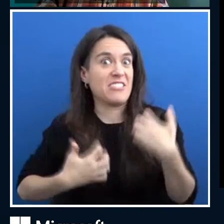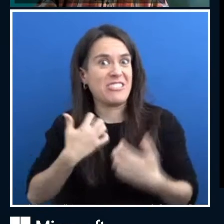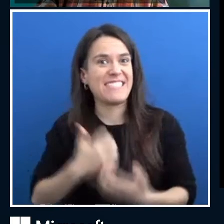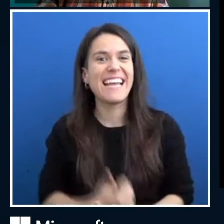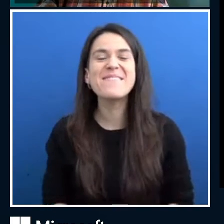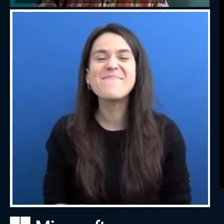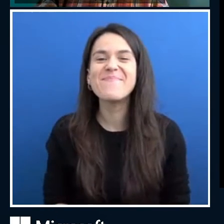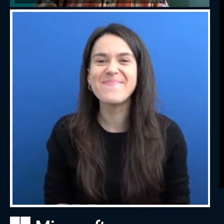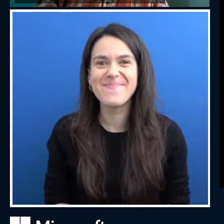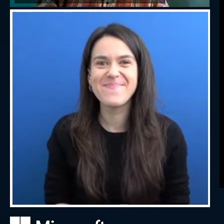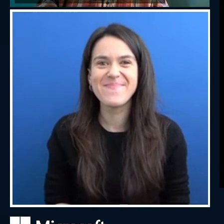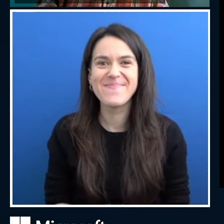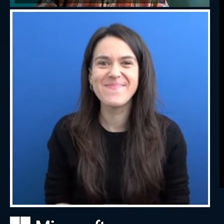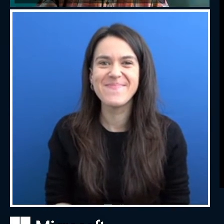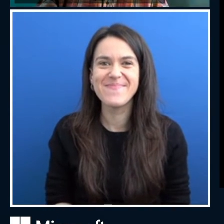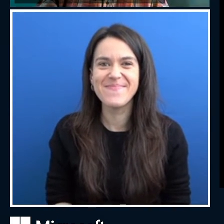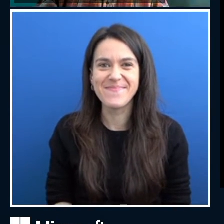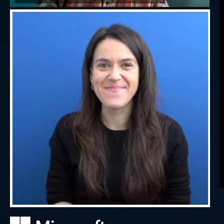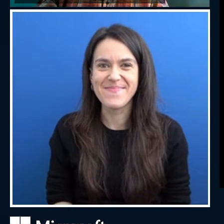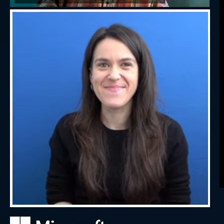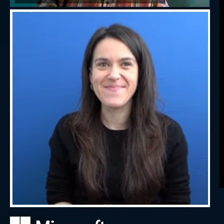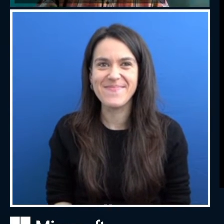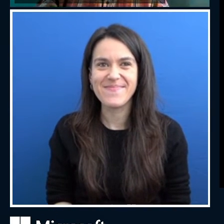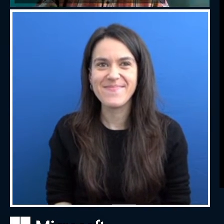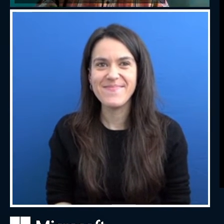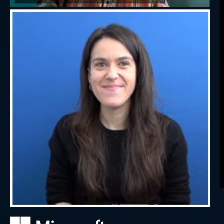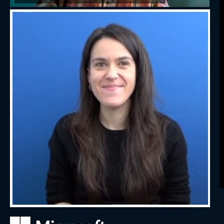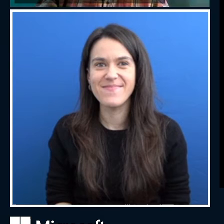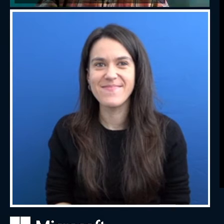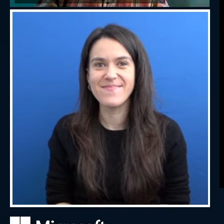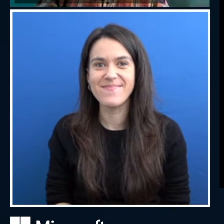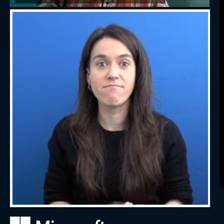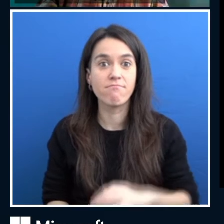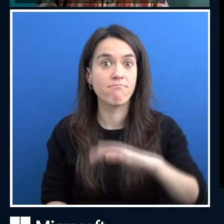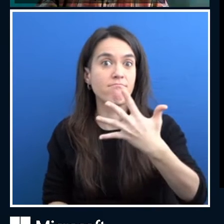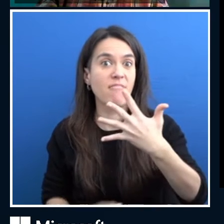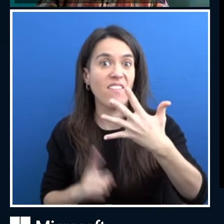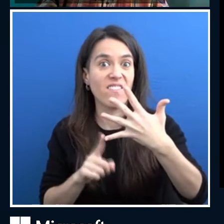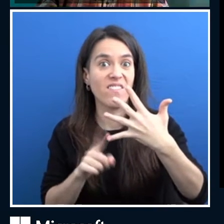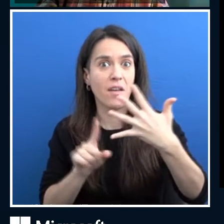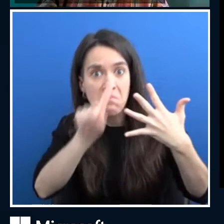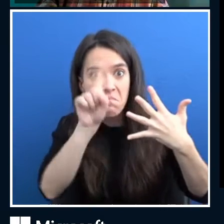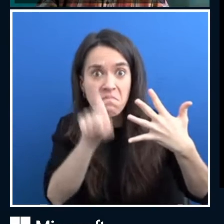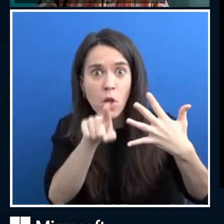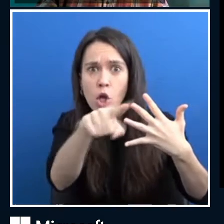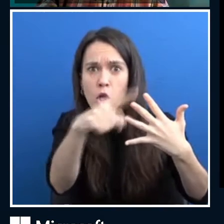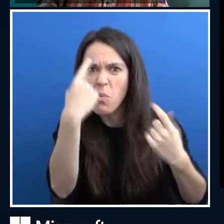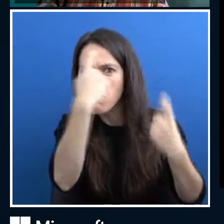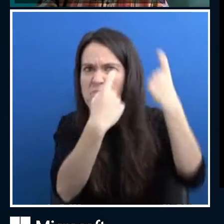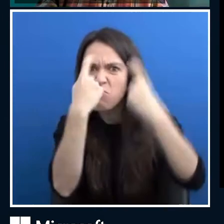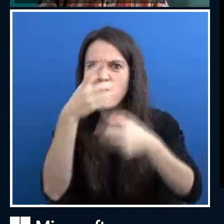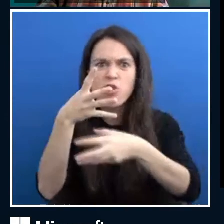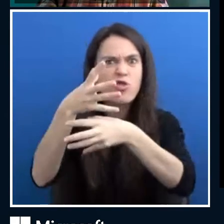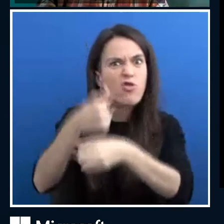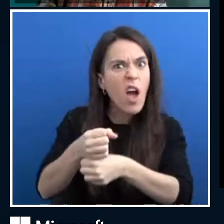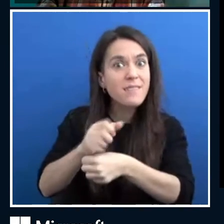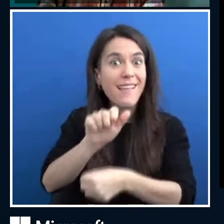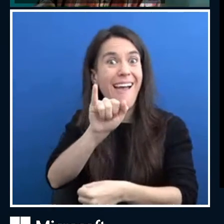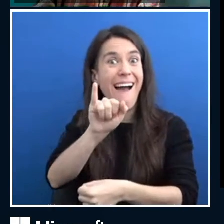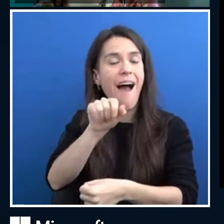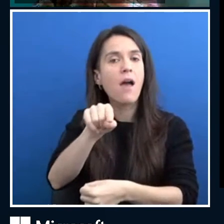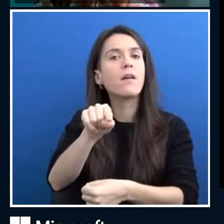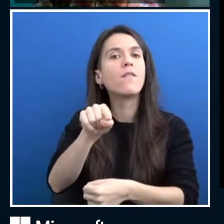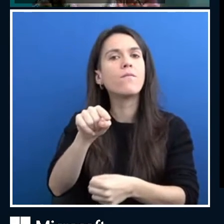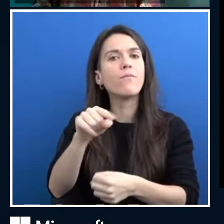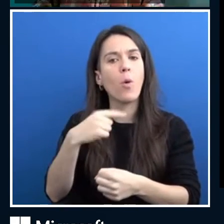trust an AI to monitor your health? I don't have it on today. But I do actually have a fitness